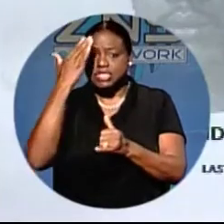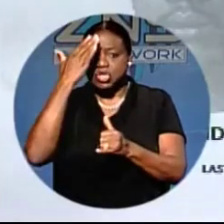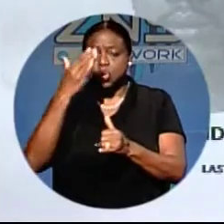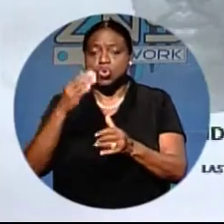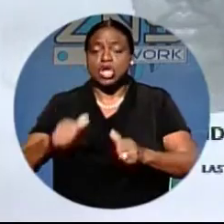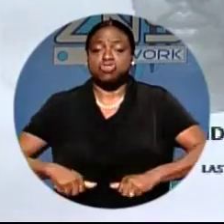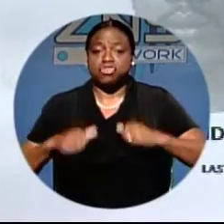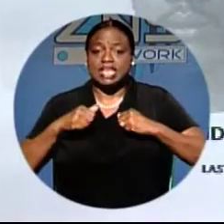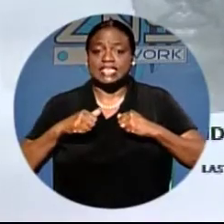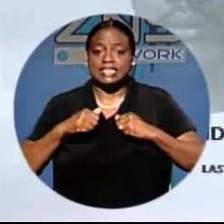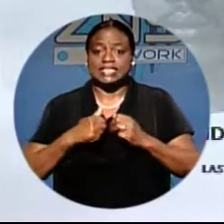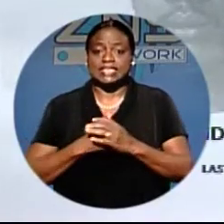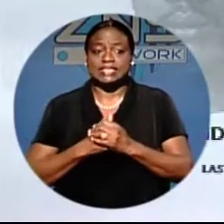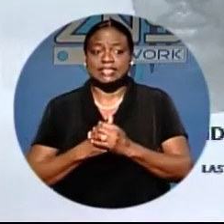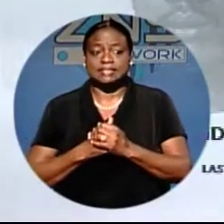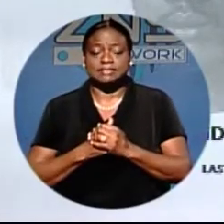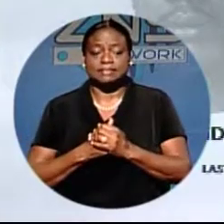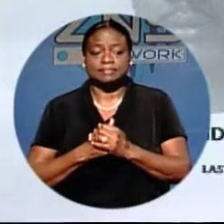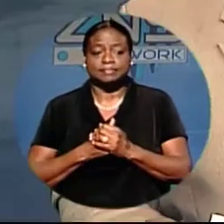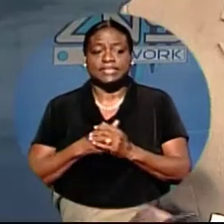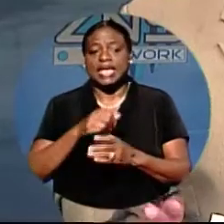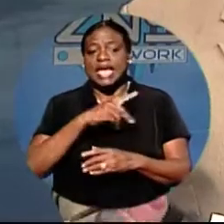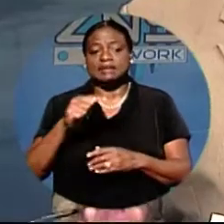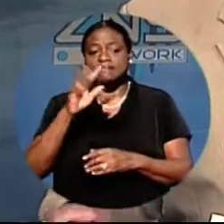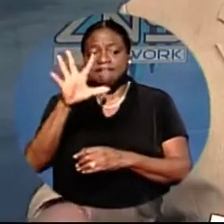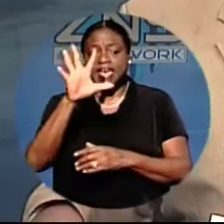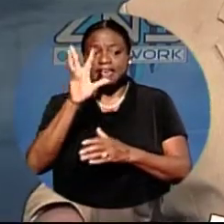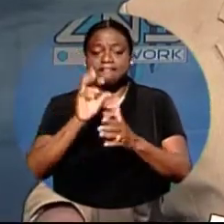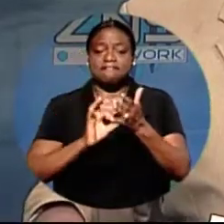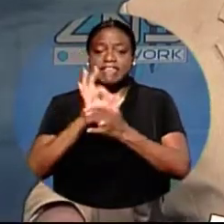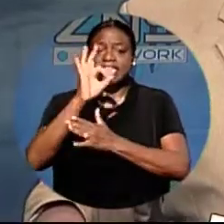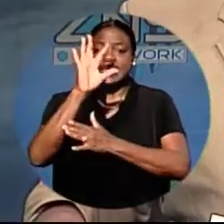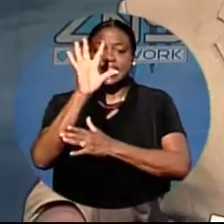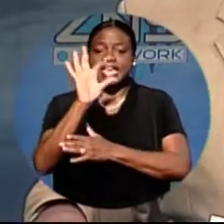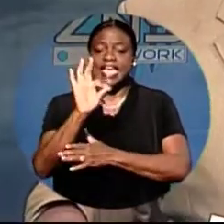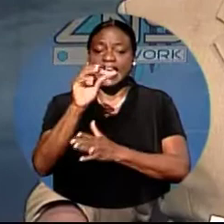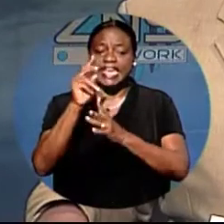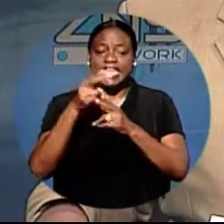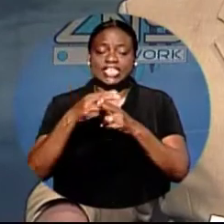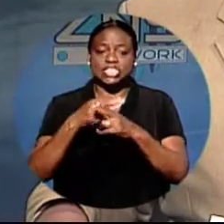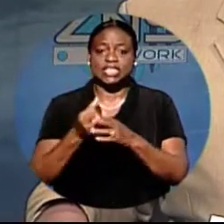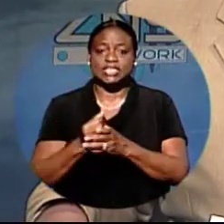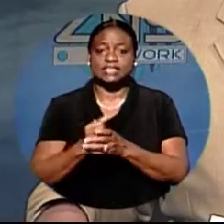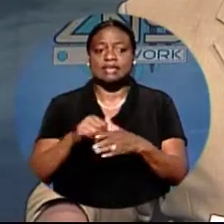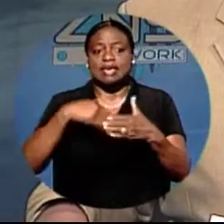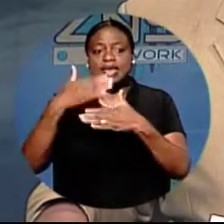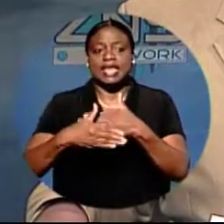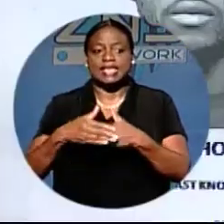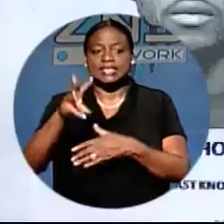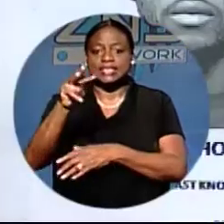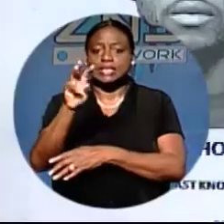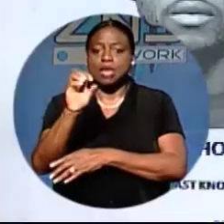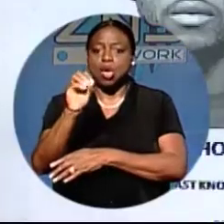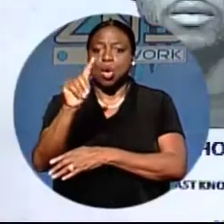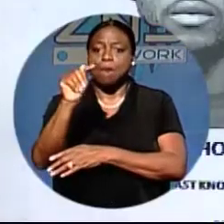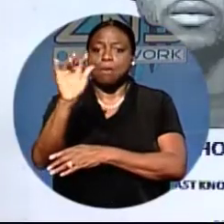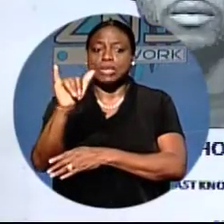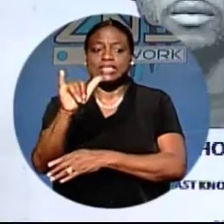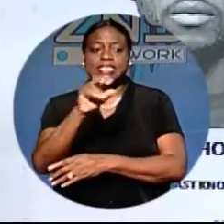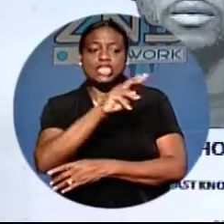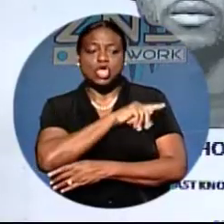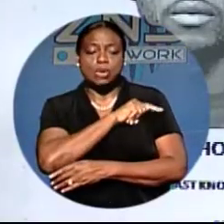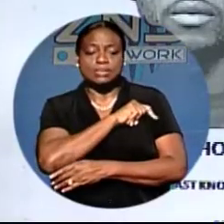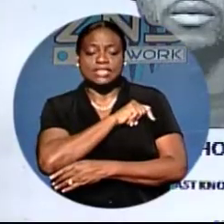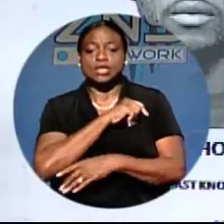of dark complexion, medium build, and is about 5 feet 9 inches tall. Next, Montree Thompson, a.k.a. Monty Thompson,